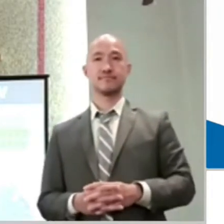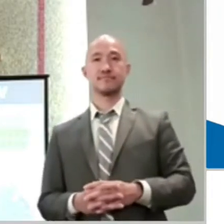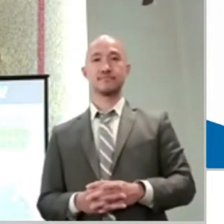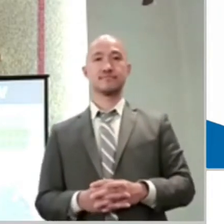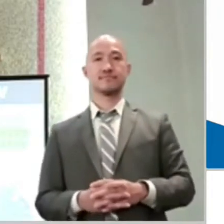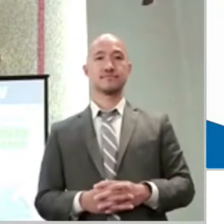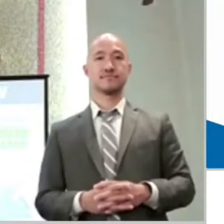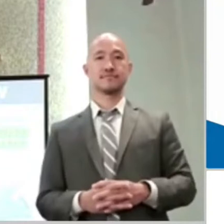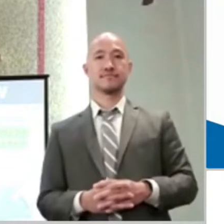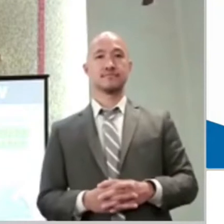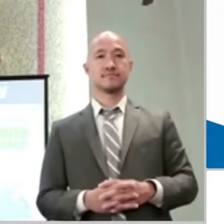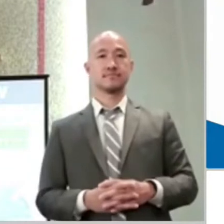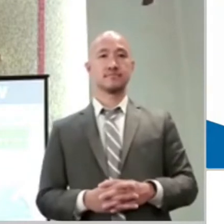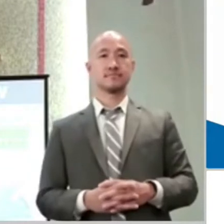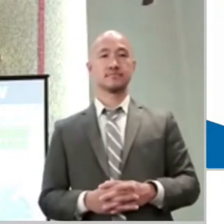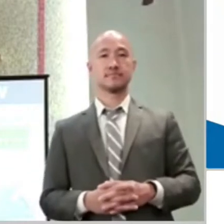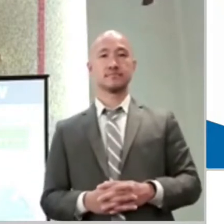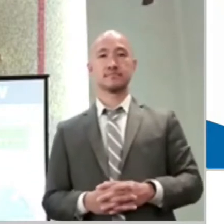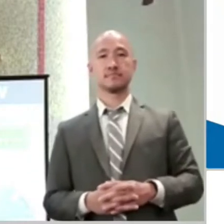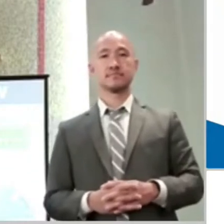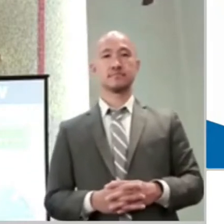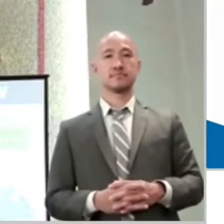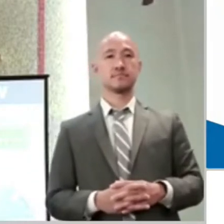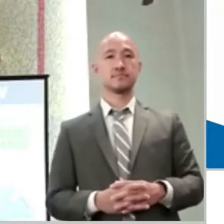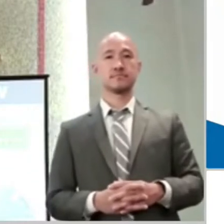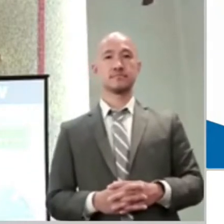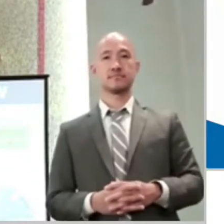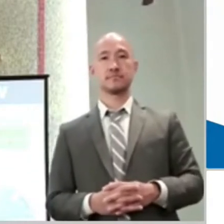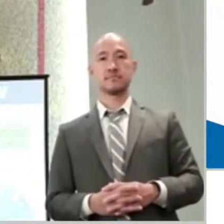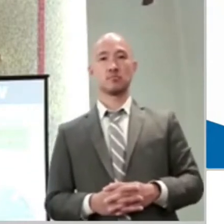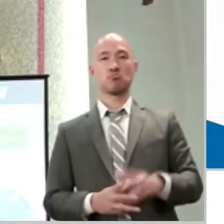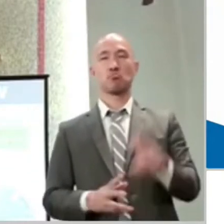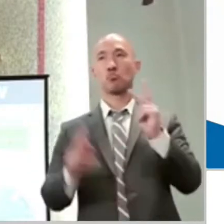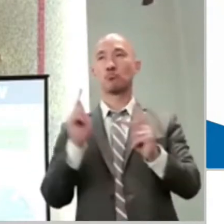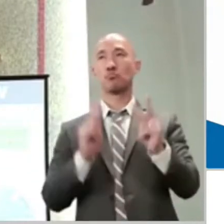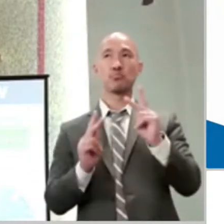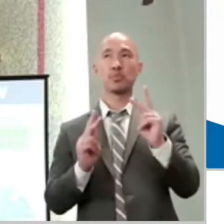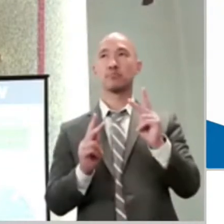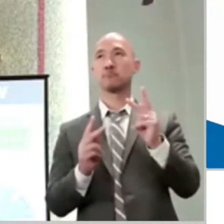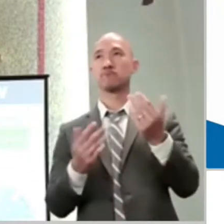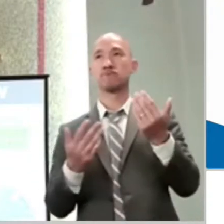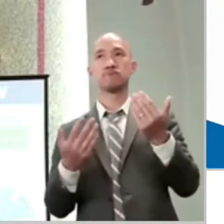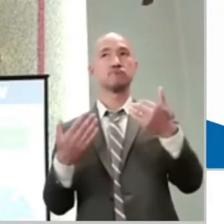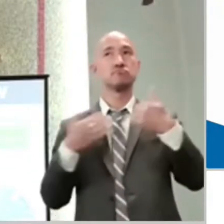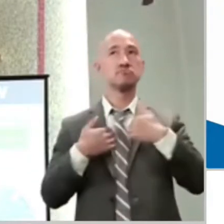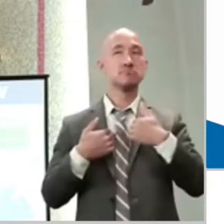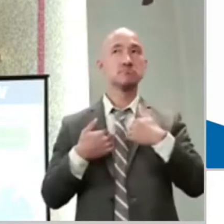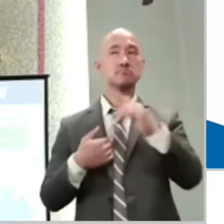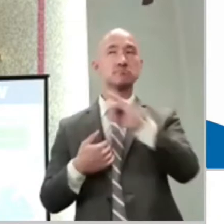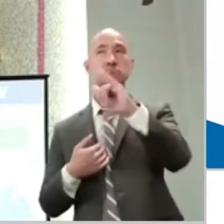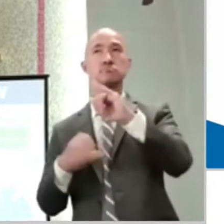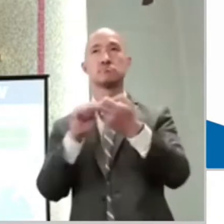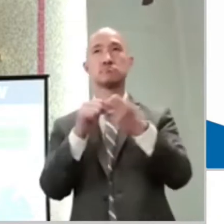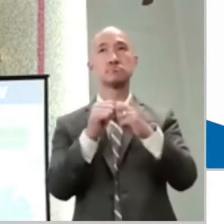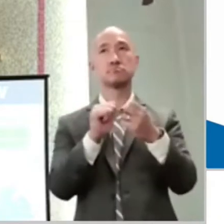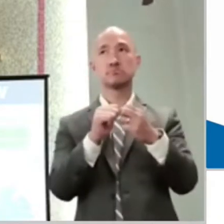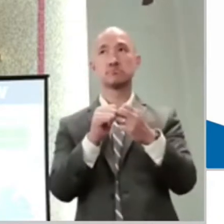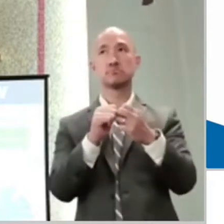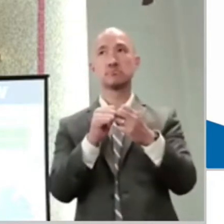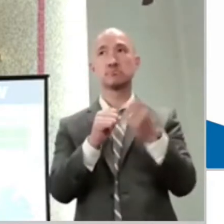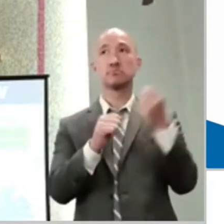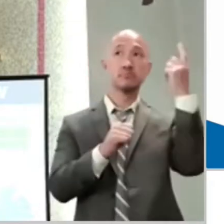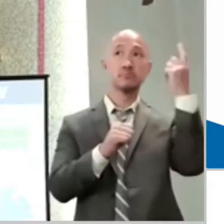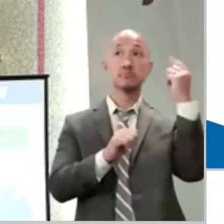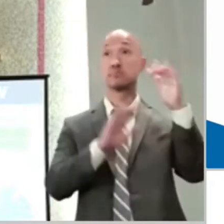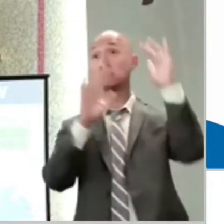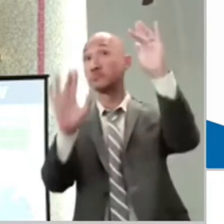People take comfort in relating to others with similar issues. But I think it does little